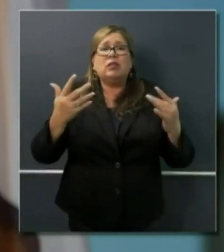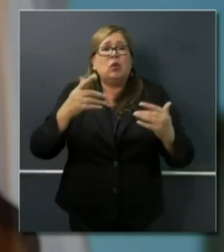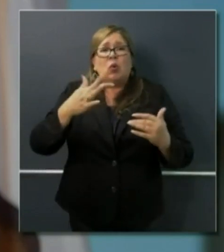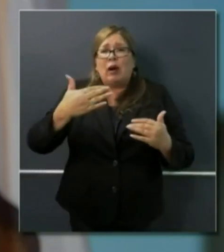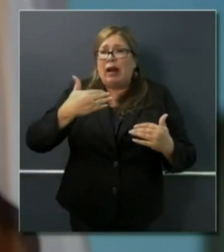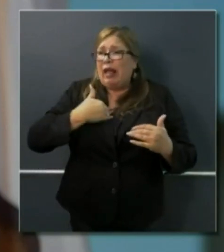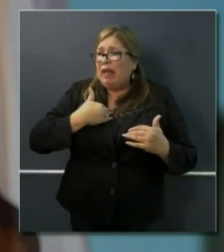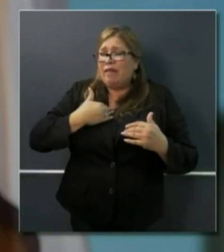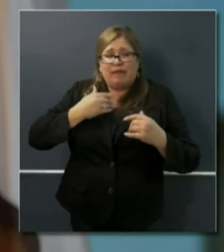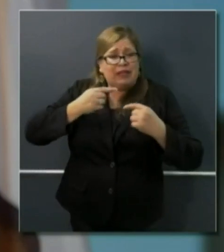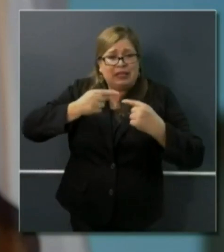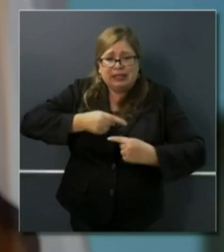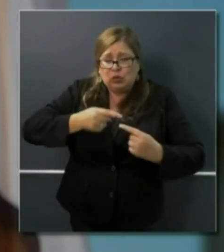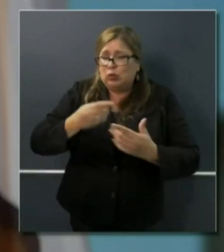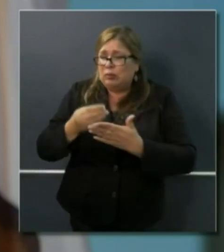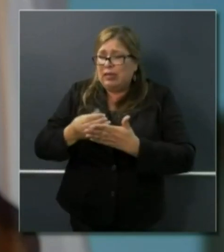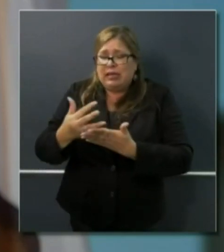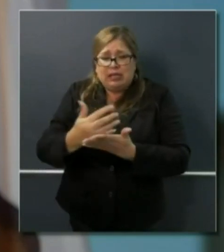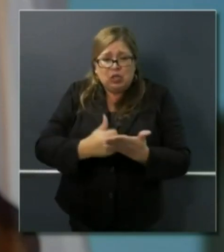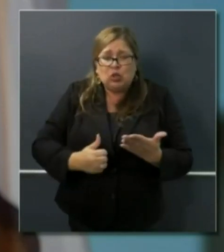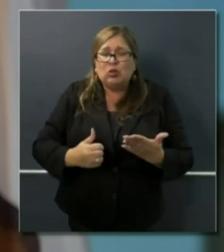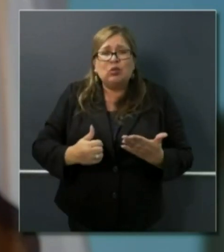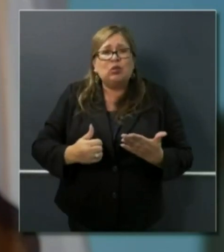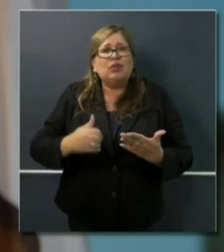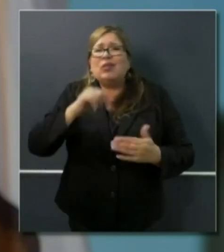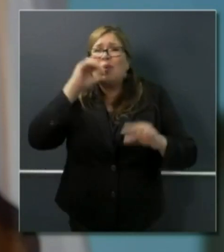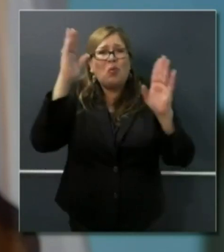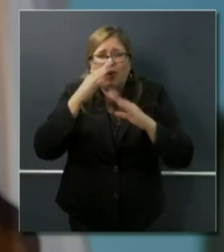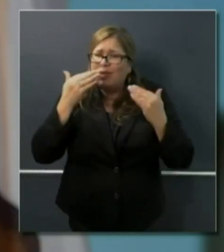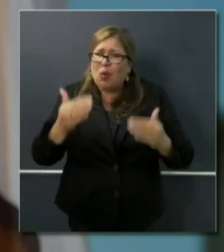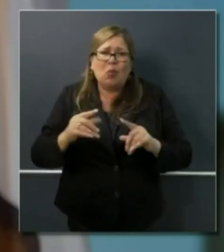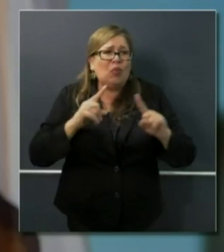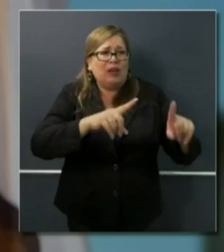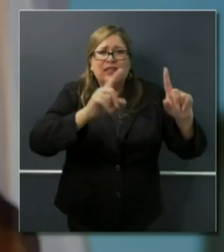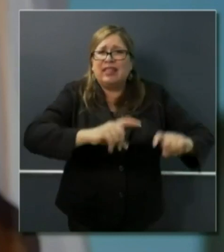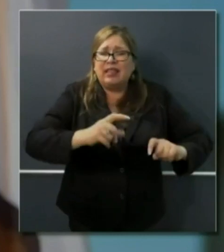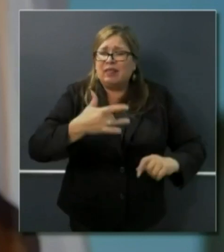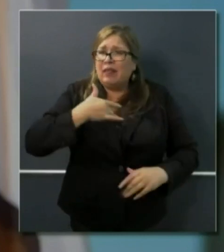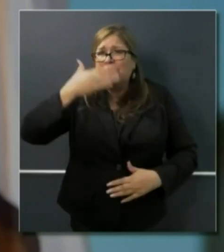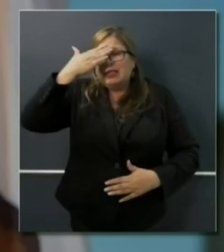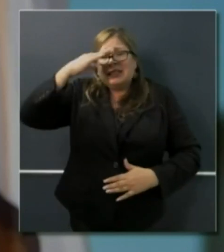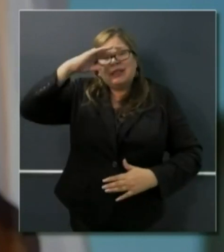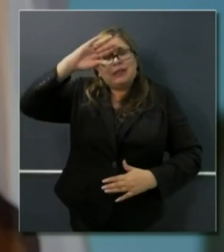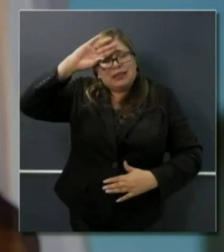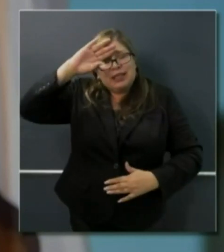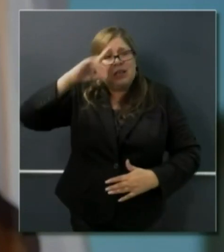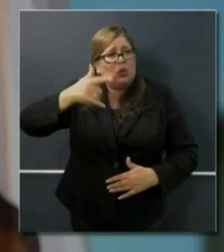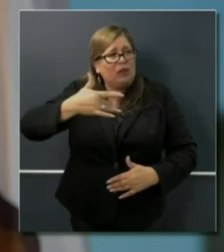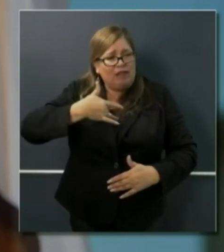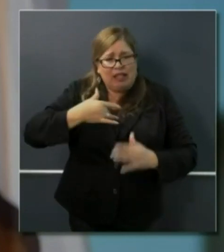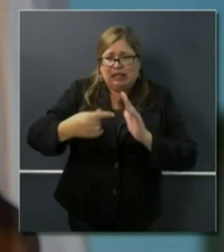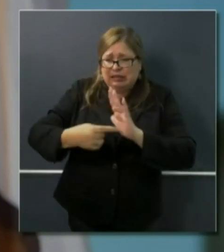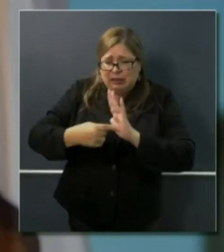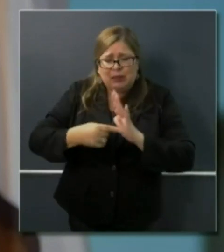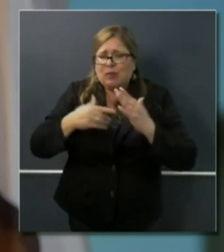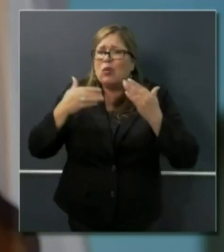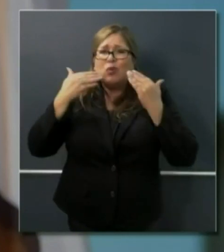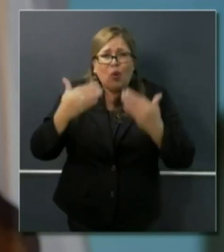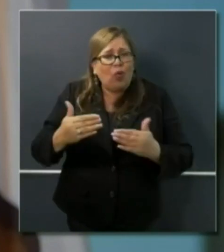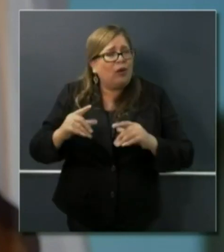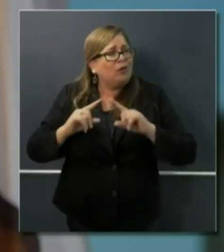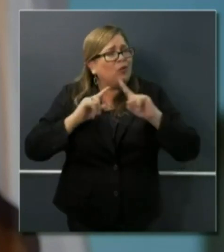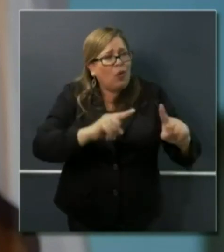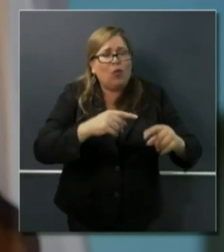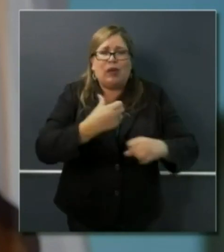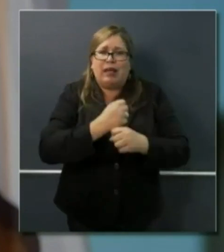are feeling symptoms, don't worry about not, quote-unquote, getting tested. Get the kind of help and health care you deserve